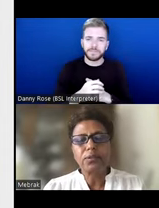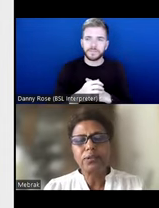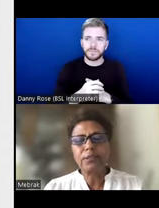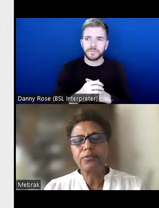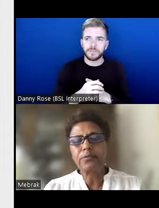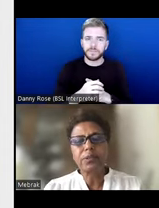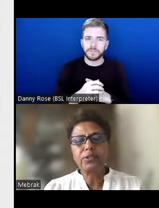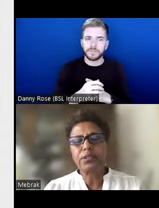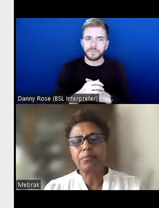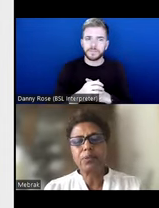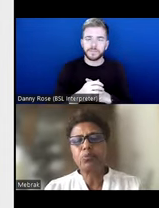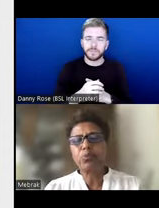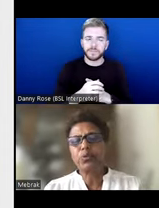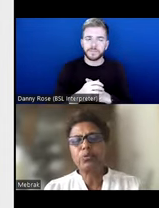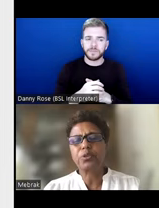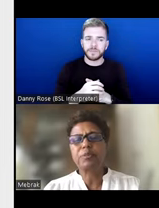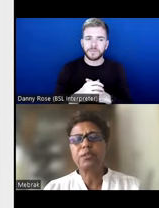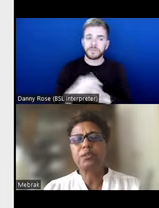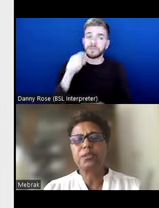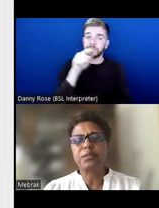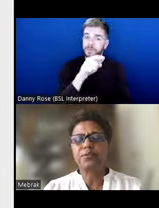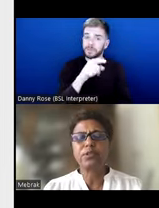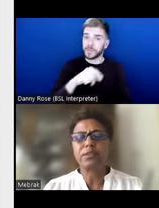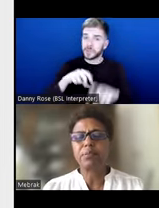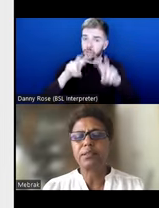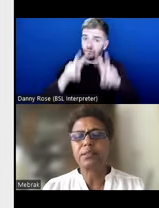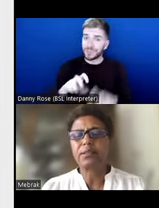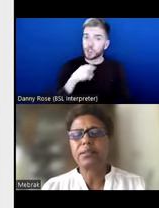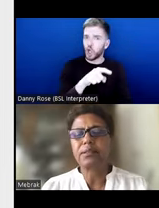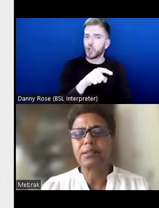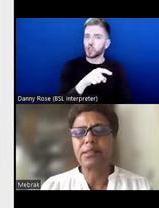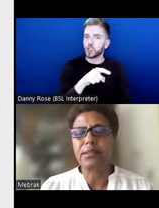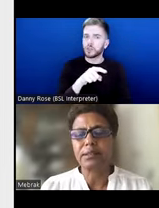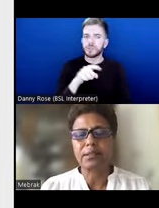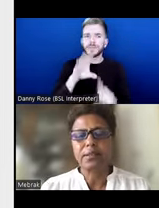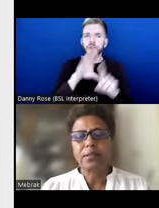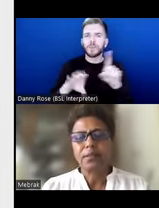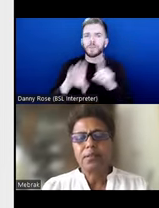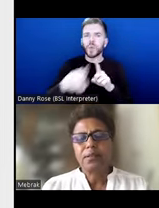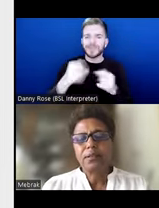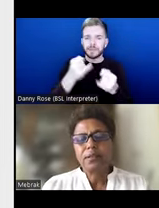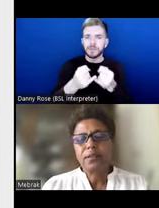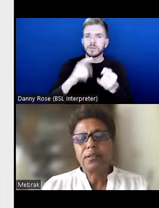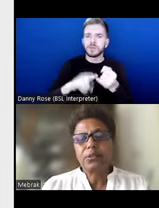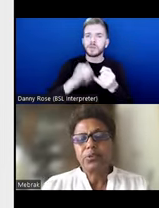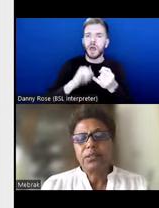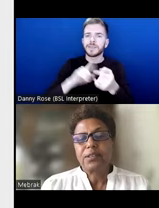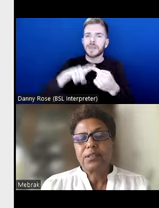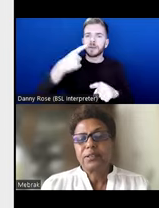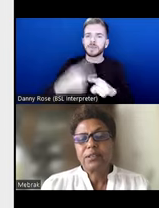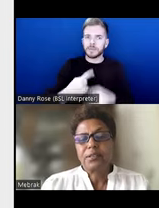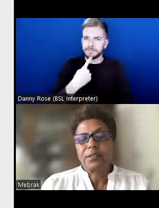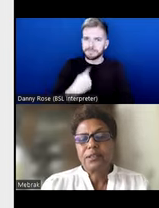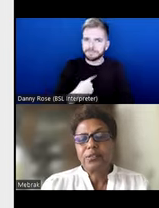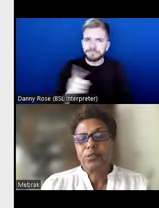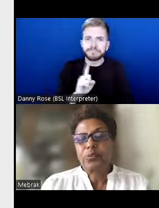So this is from the research, but what do the communities, for example, in Sussex tell us? This is what they tell